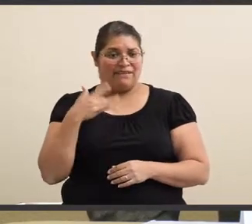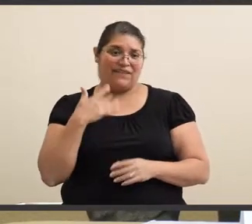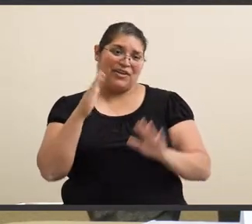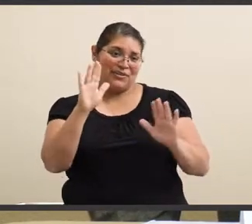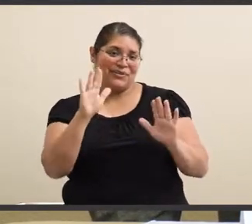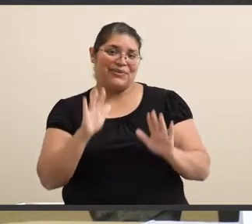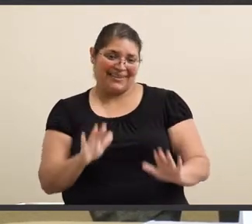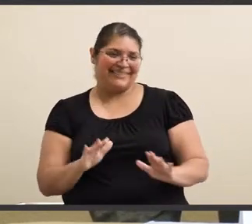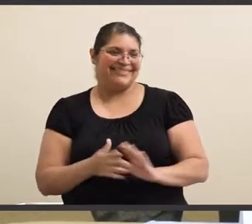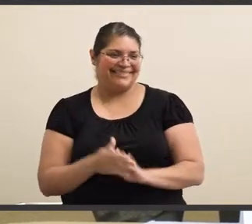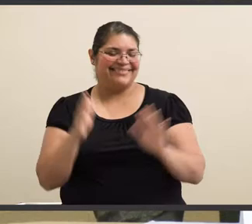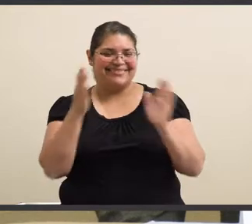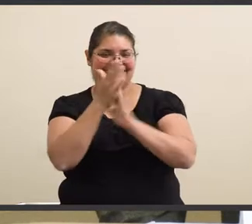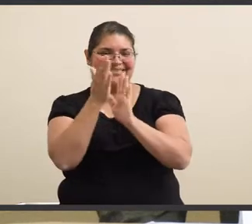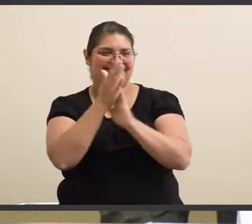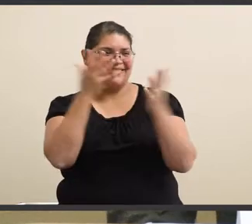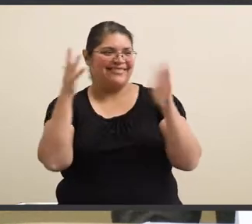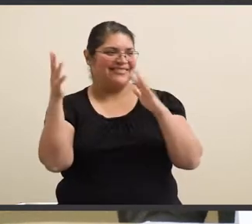great to do it.